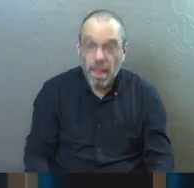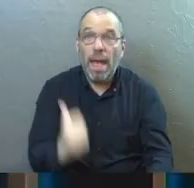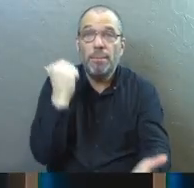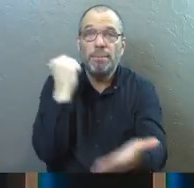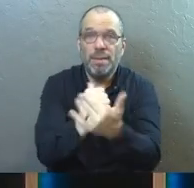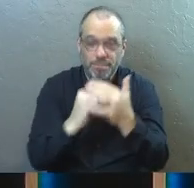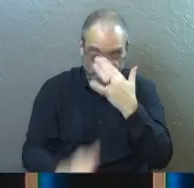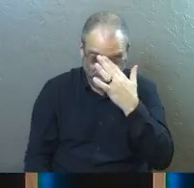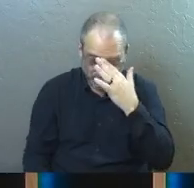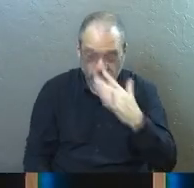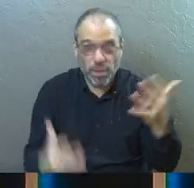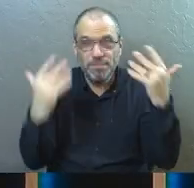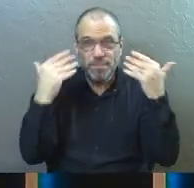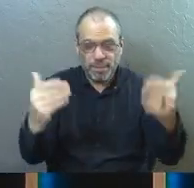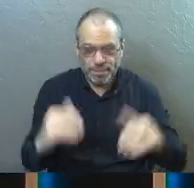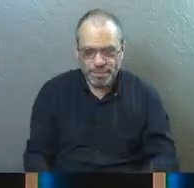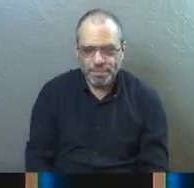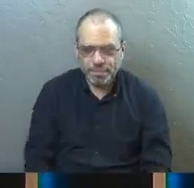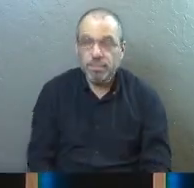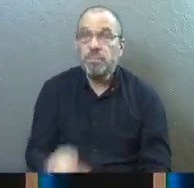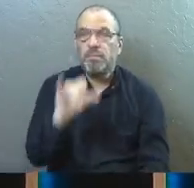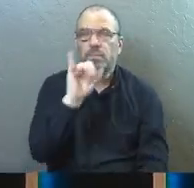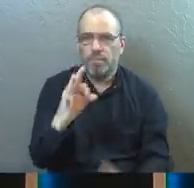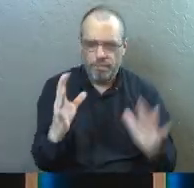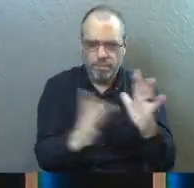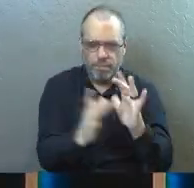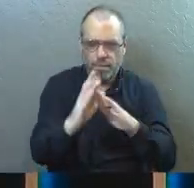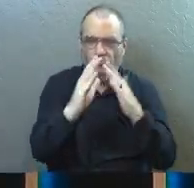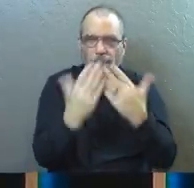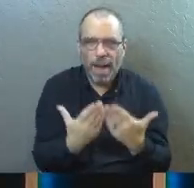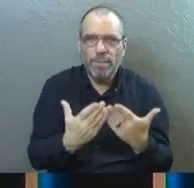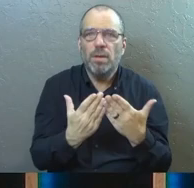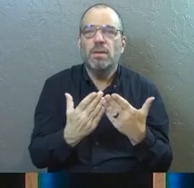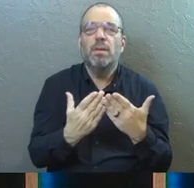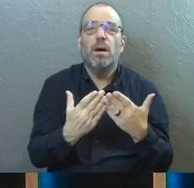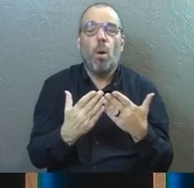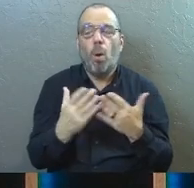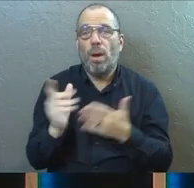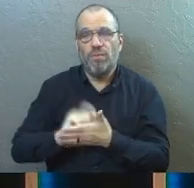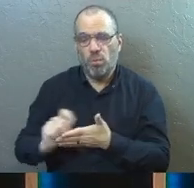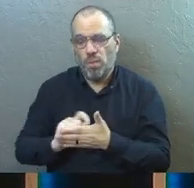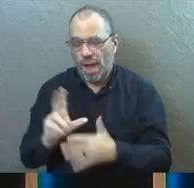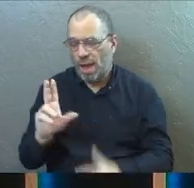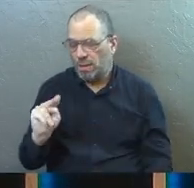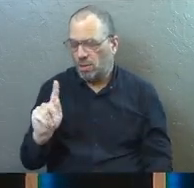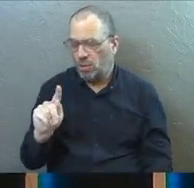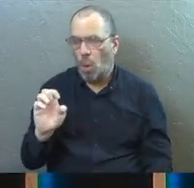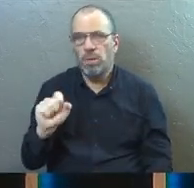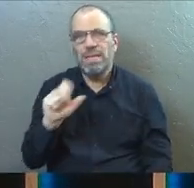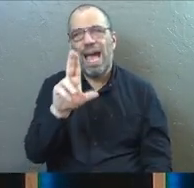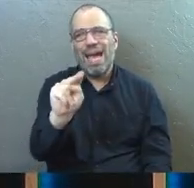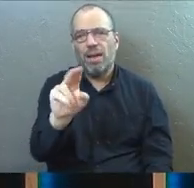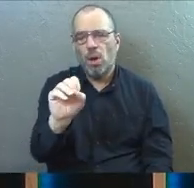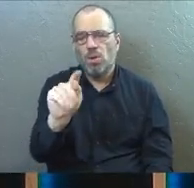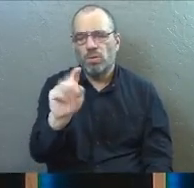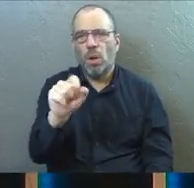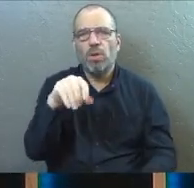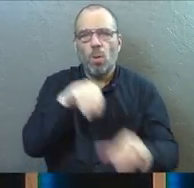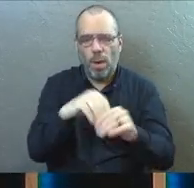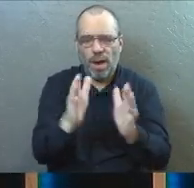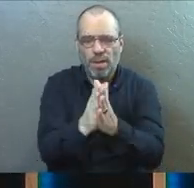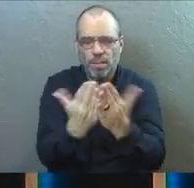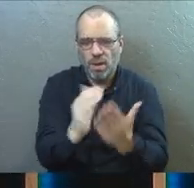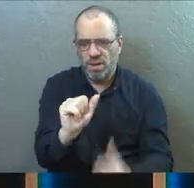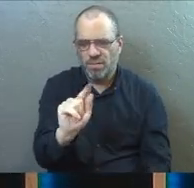Amen. All right, let's go. If you got your Bibles, get them out. If you're a note taker, get your notes out. We are in